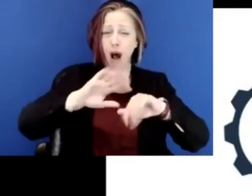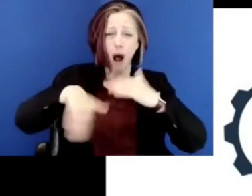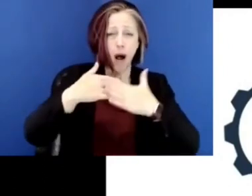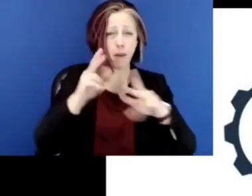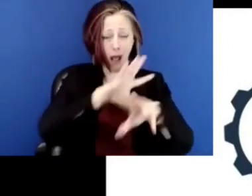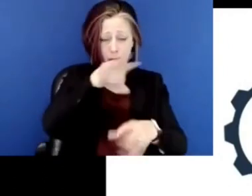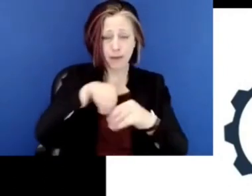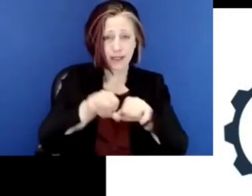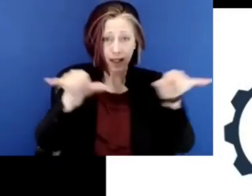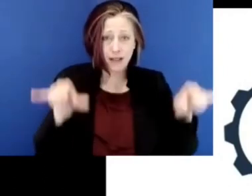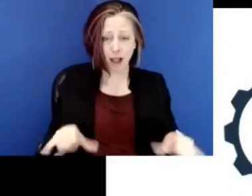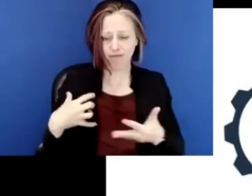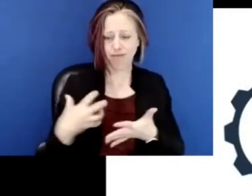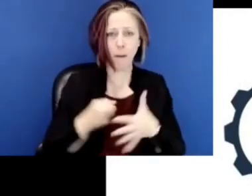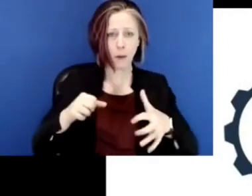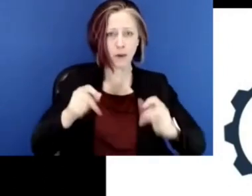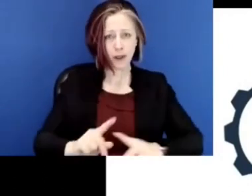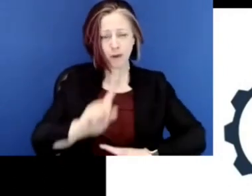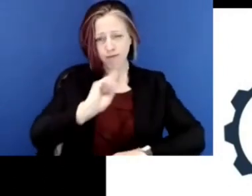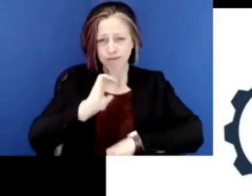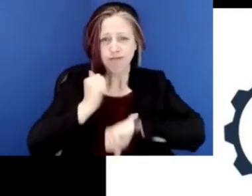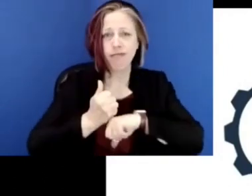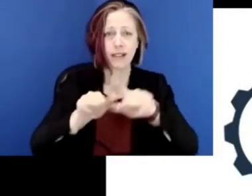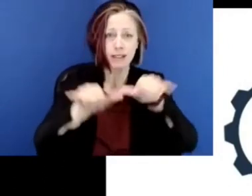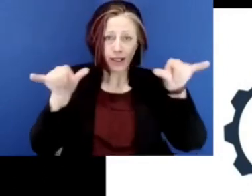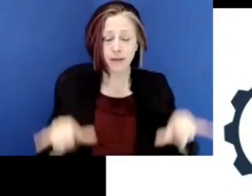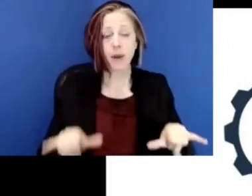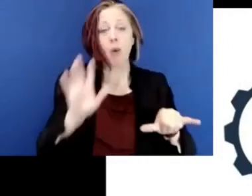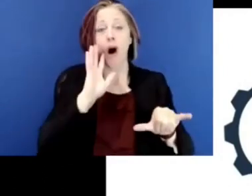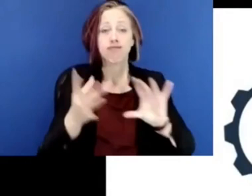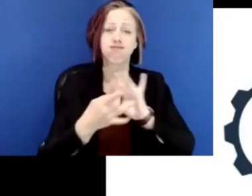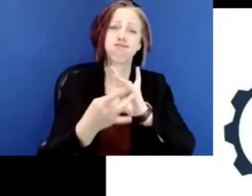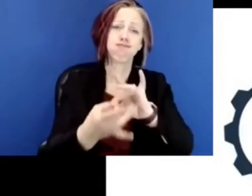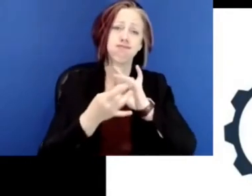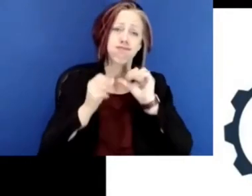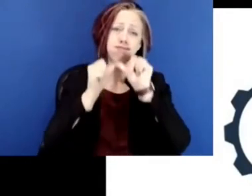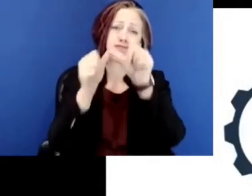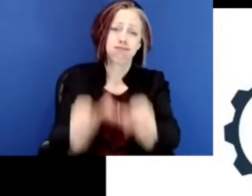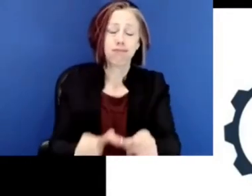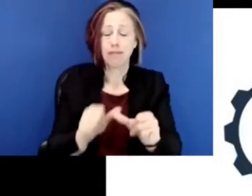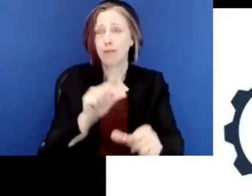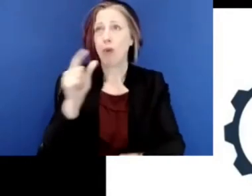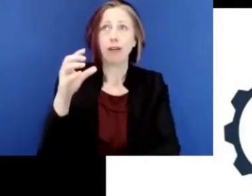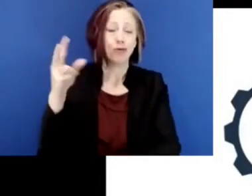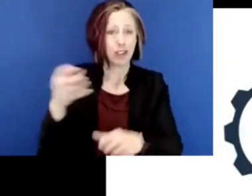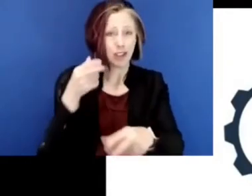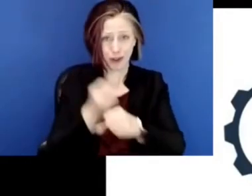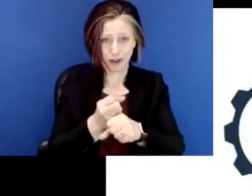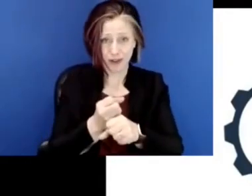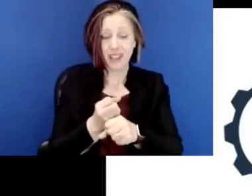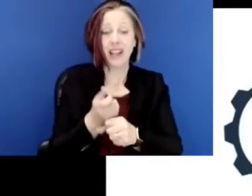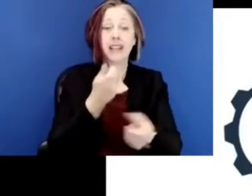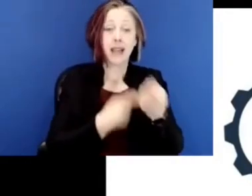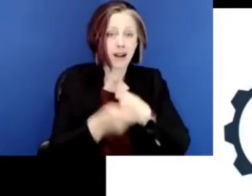stakeholders in the system, to use this opportunity to create the system that will be with us hopefully for the next 100 years,